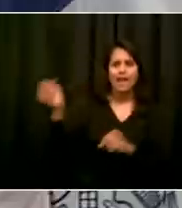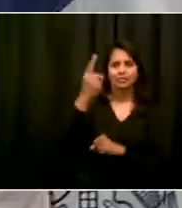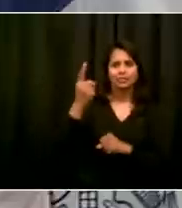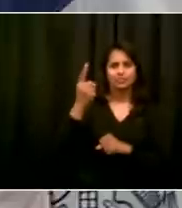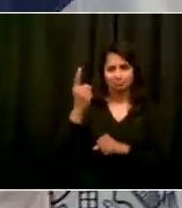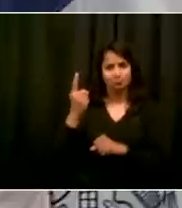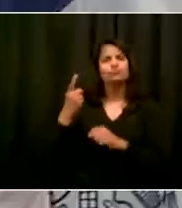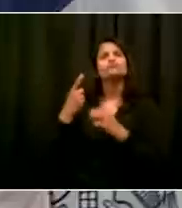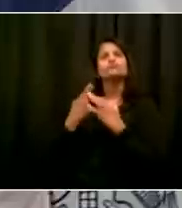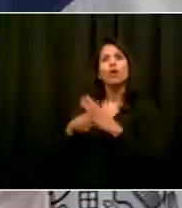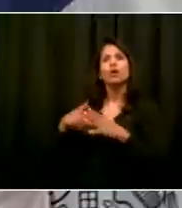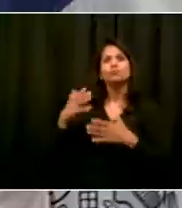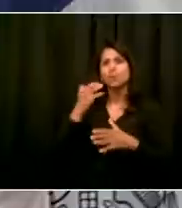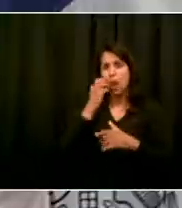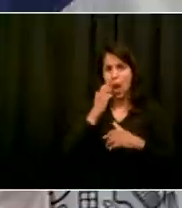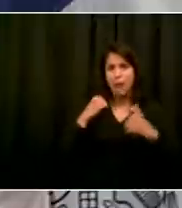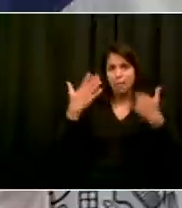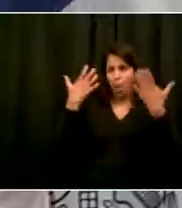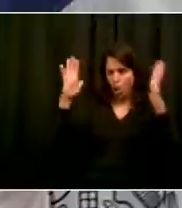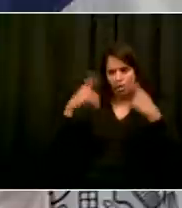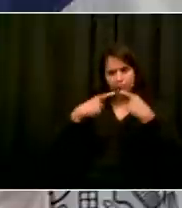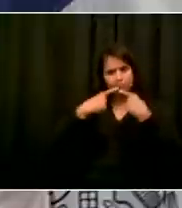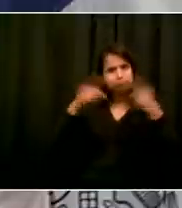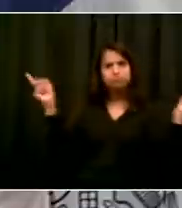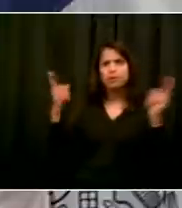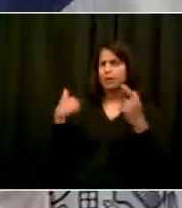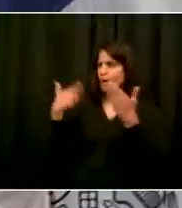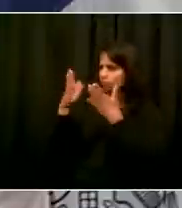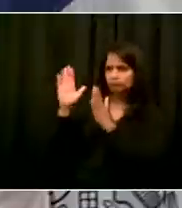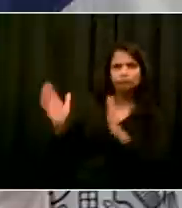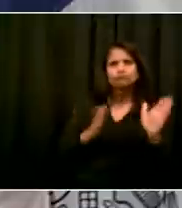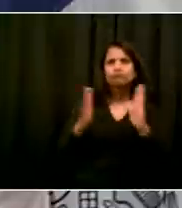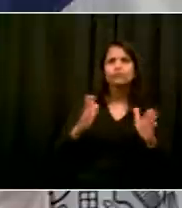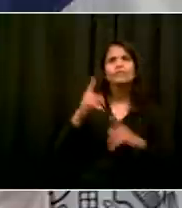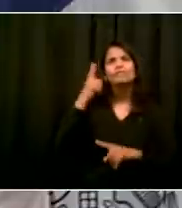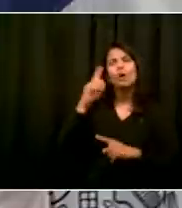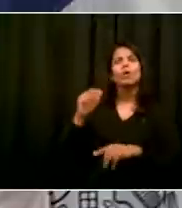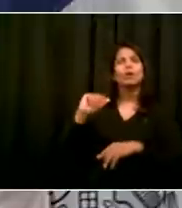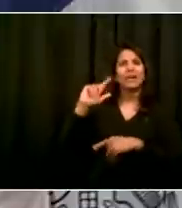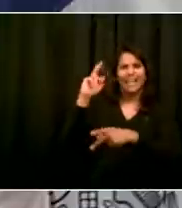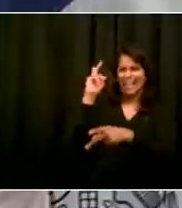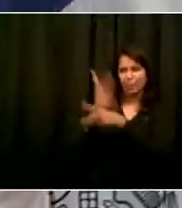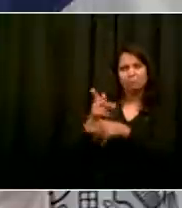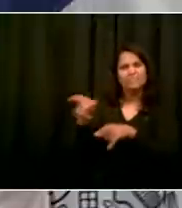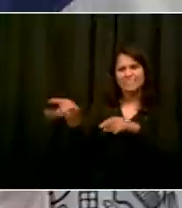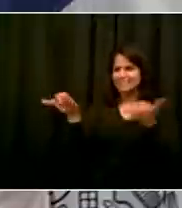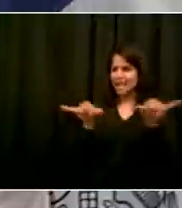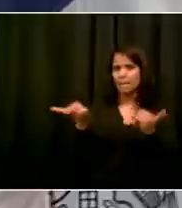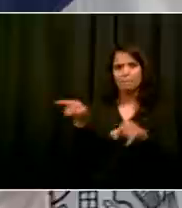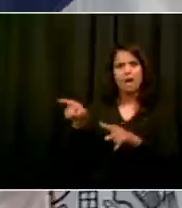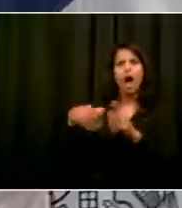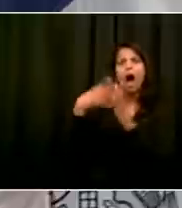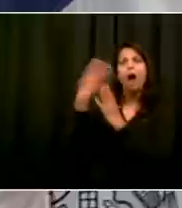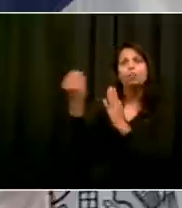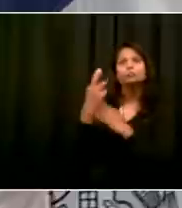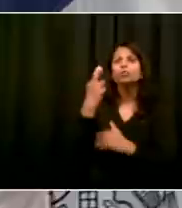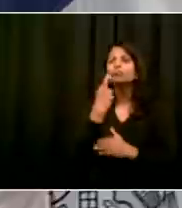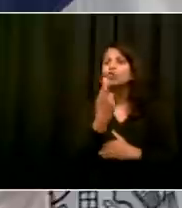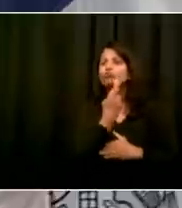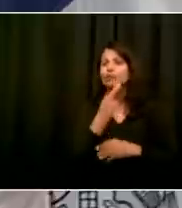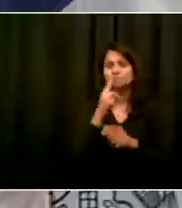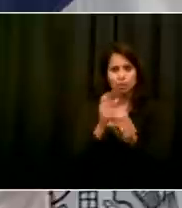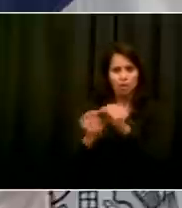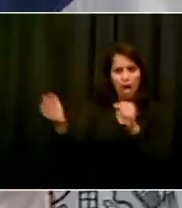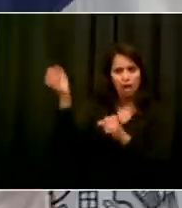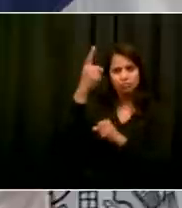make this a better city. And some people like to allege that New York City is a quote unquote ghost town. I would urge those people